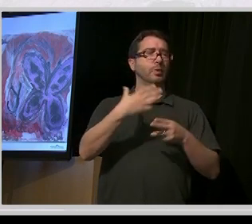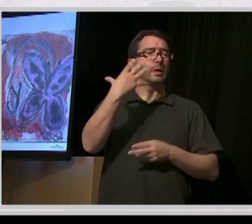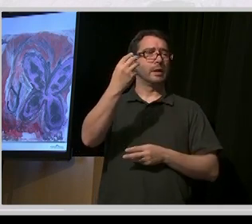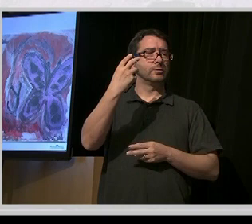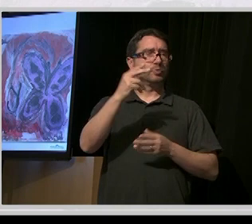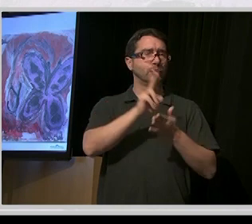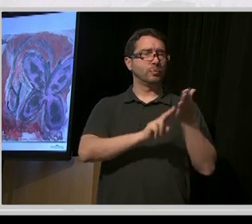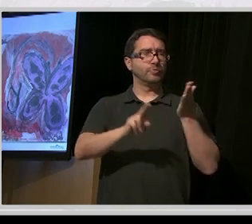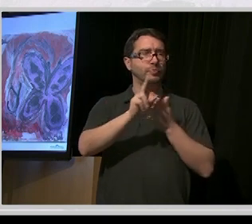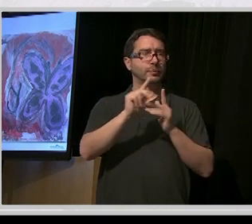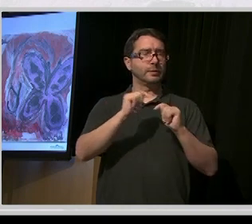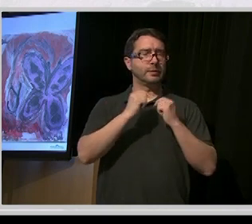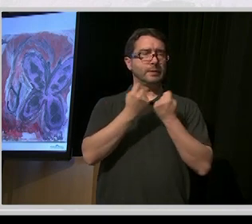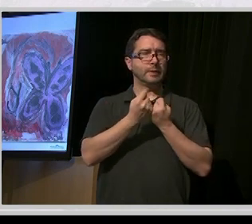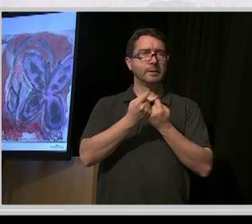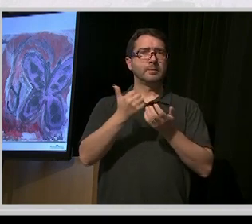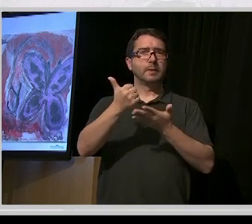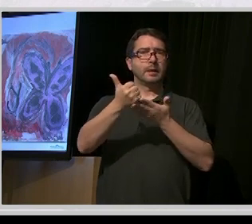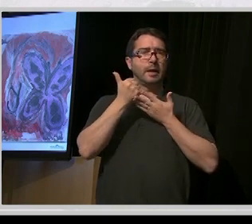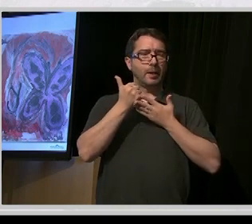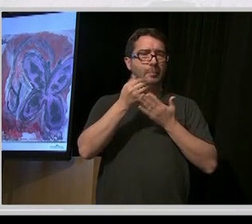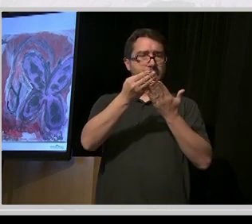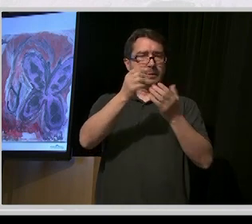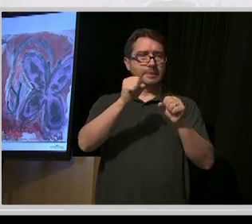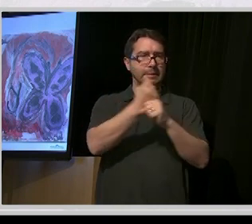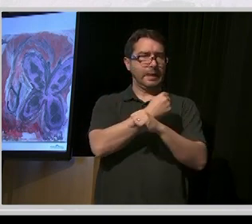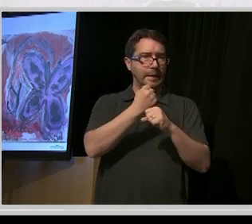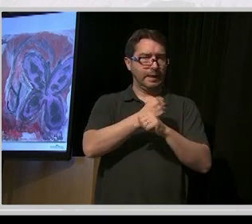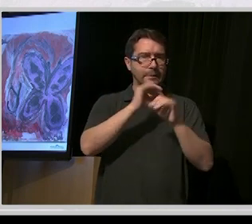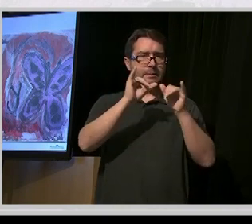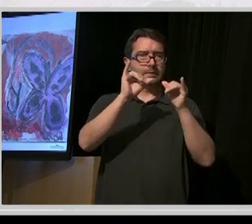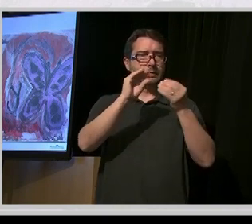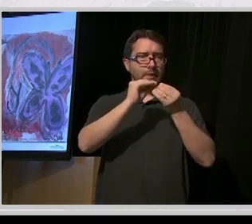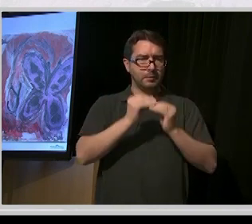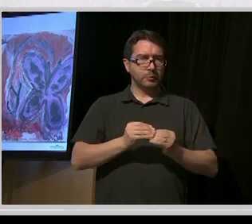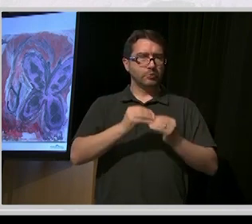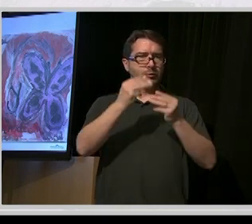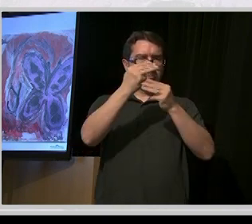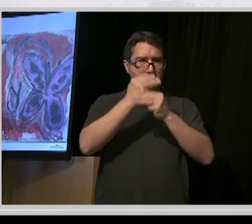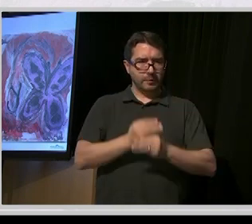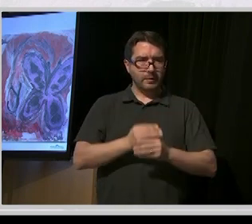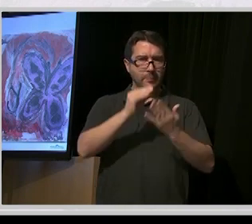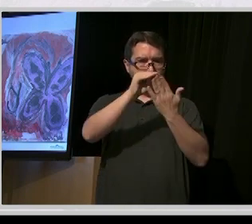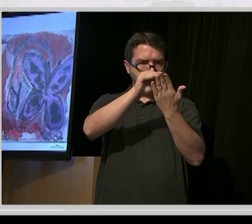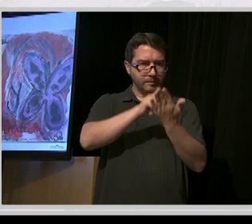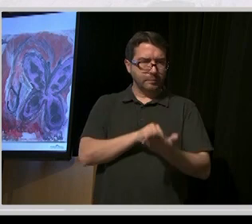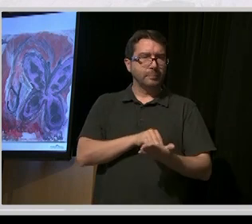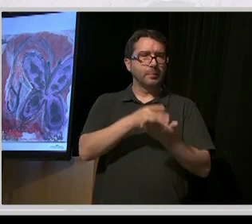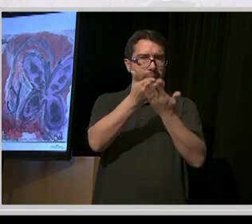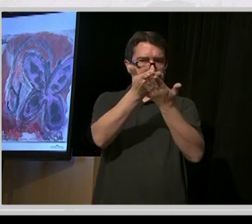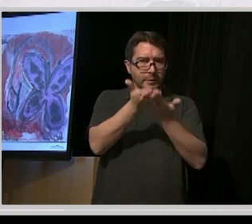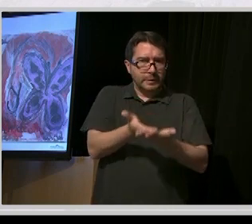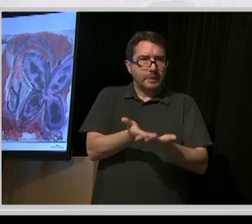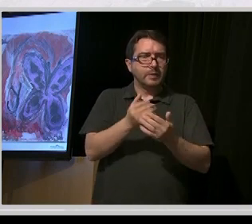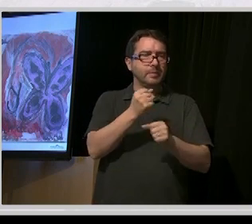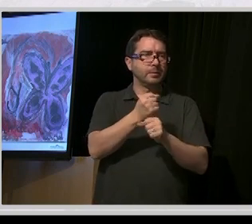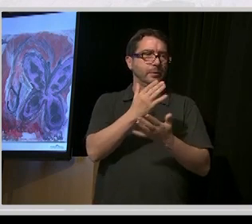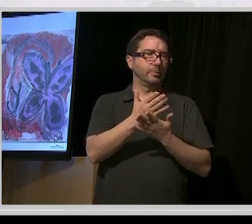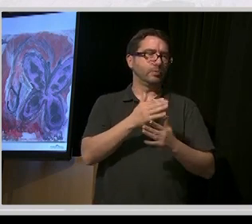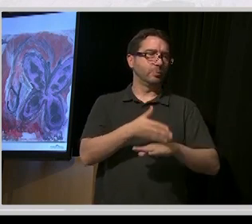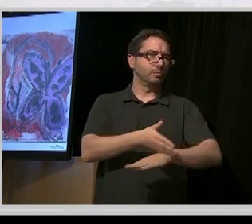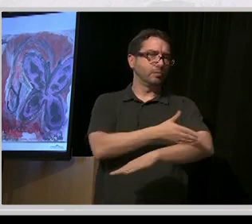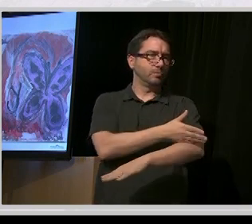measurement of outcomes and progress so that we can be assured that lives are improving for people.